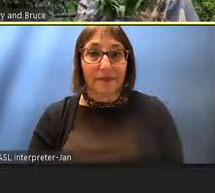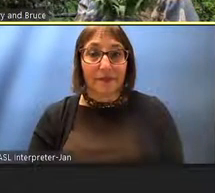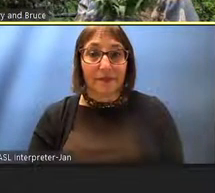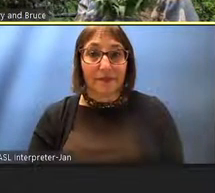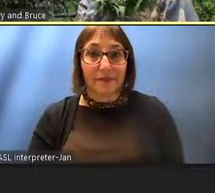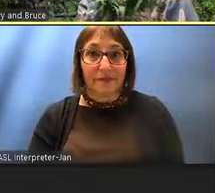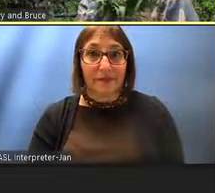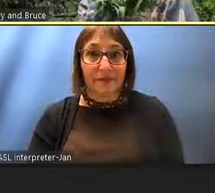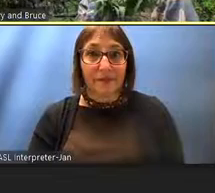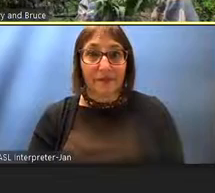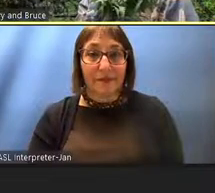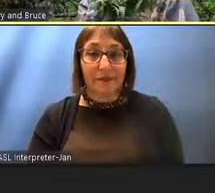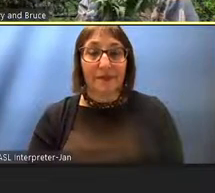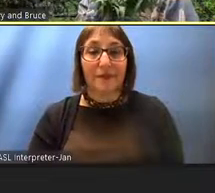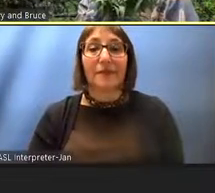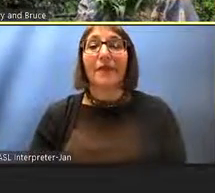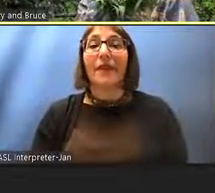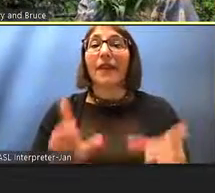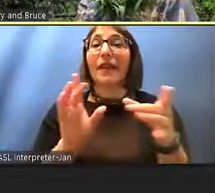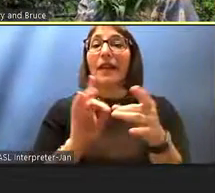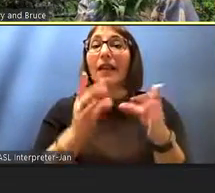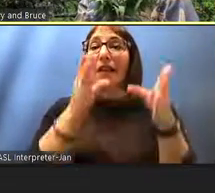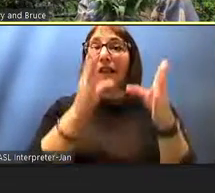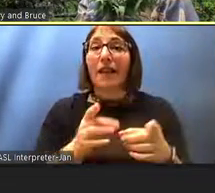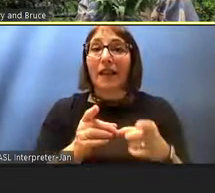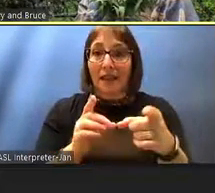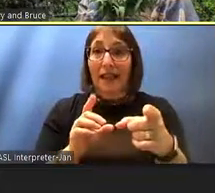There were problems with people being concerned